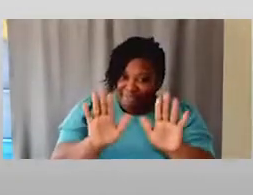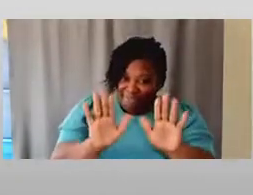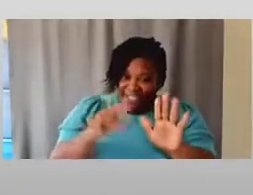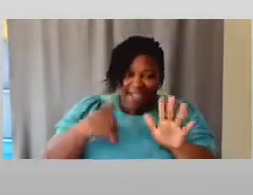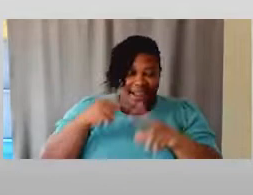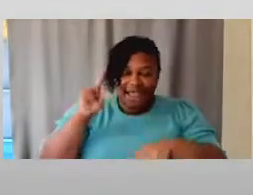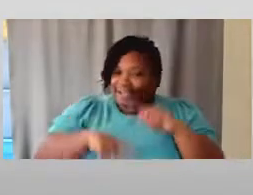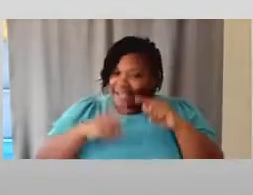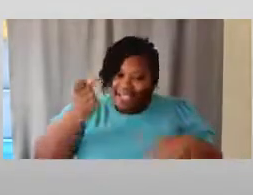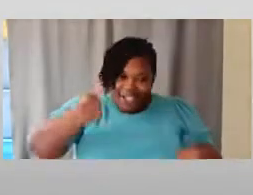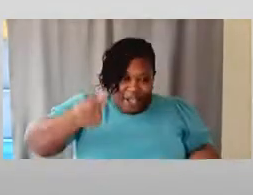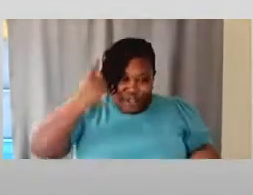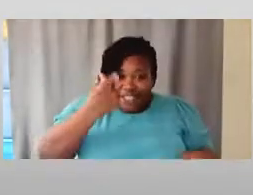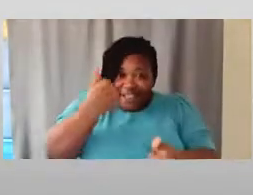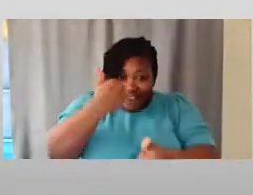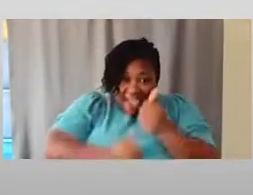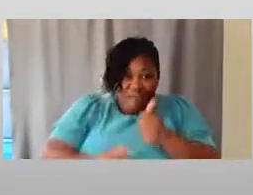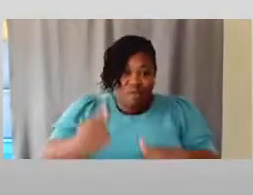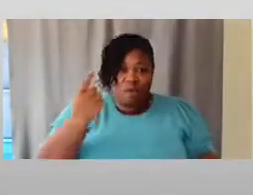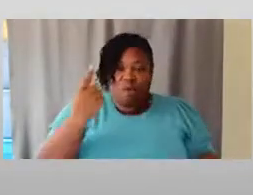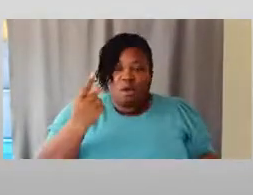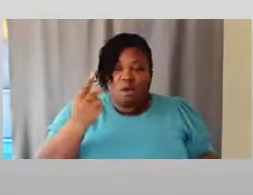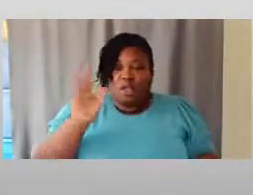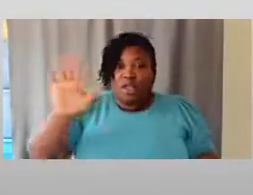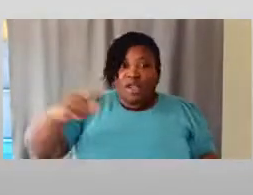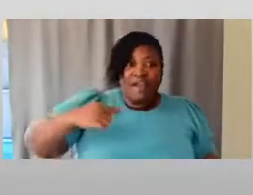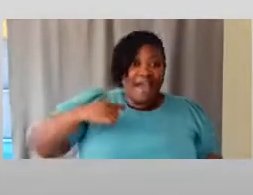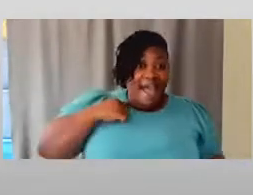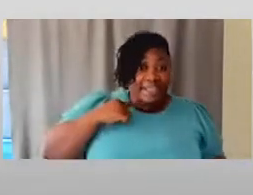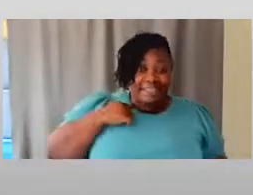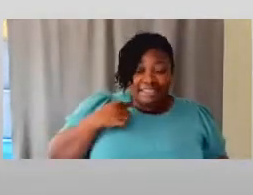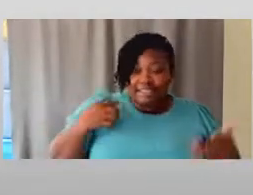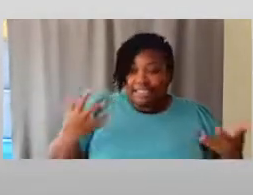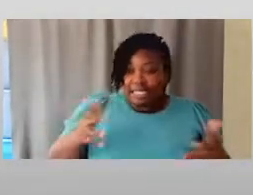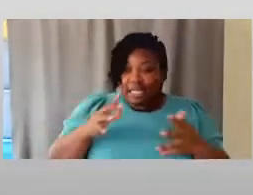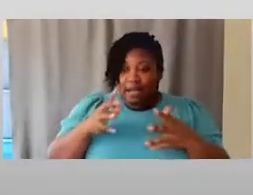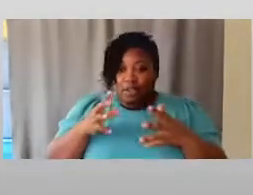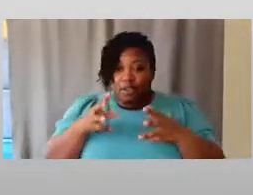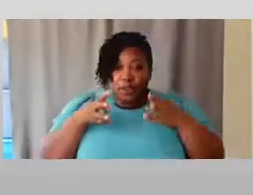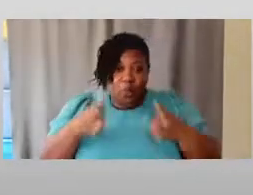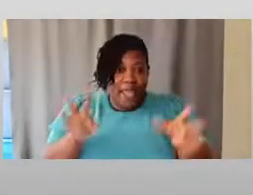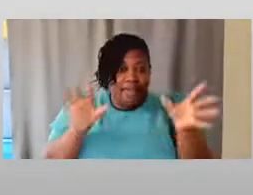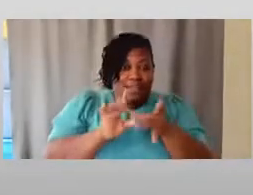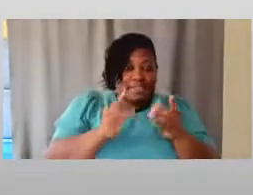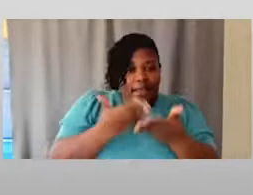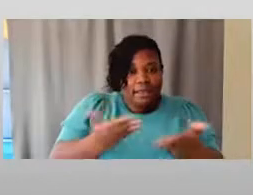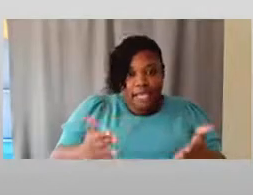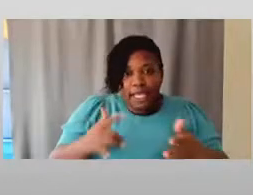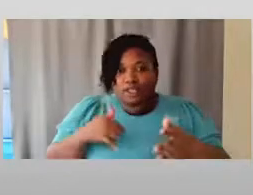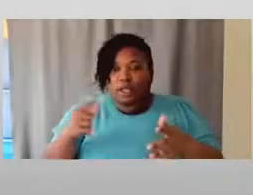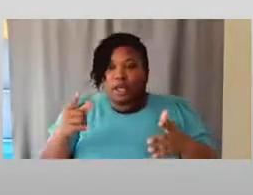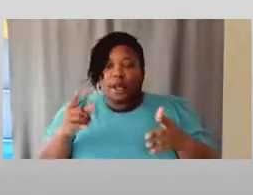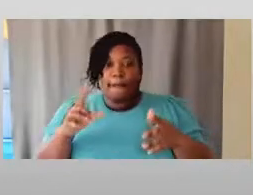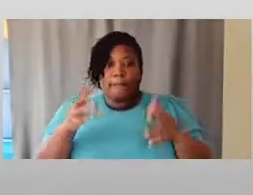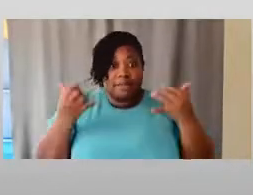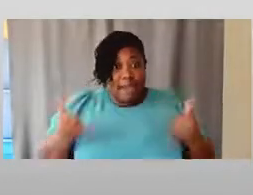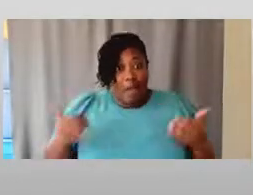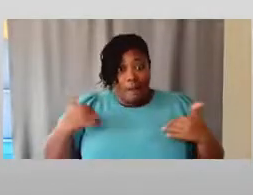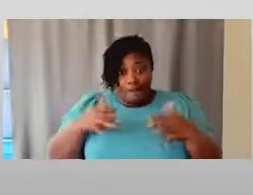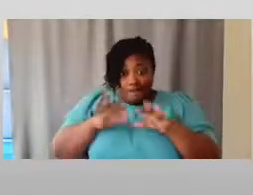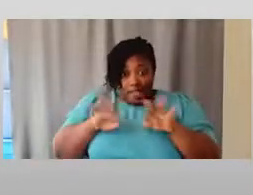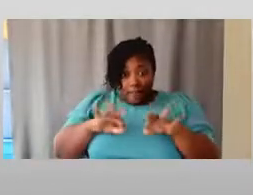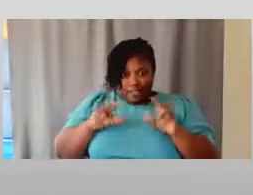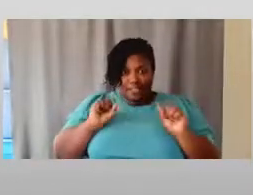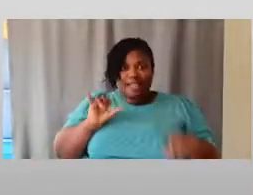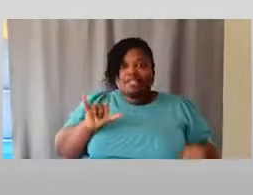can't understand everybody's accents and the way that they may say things or denote things. And now I have the captions and I